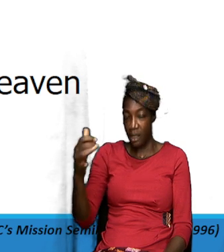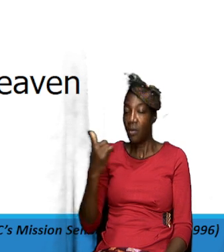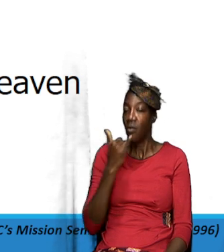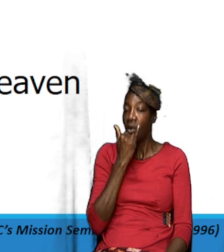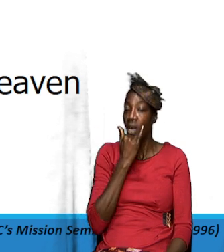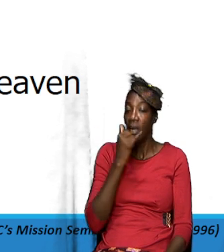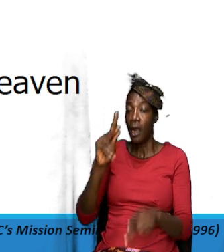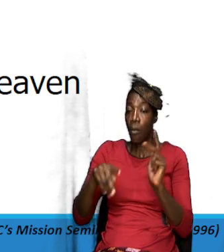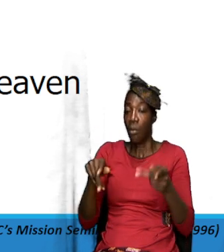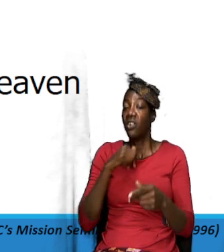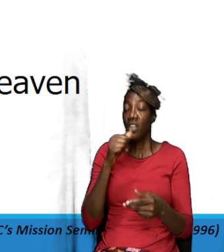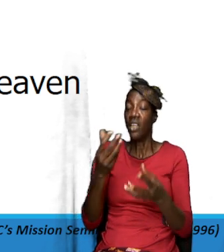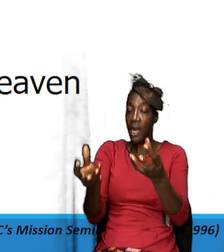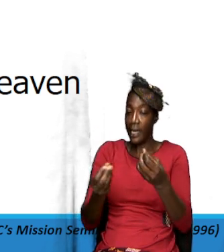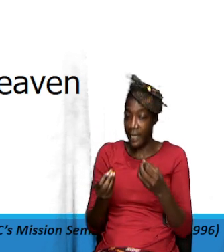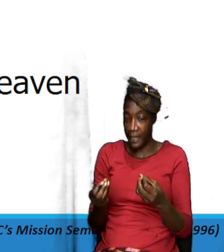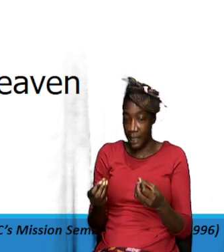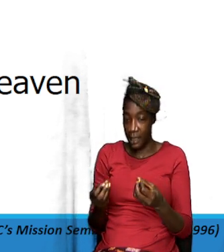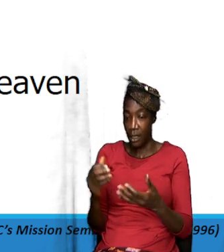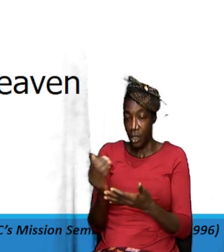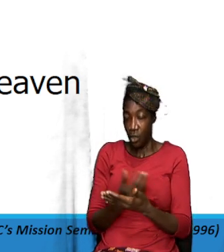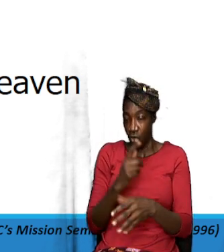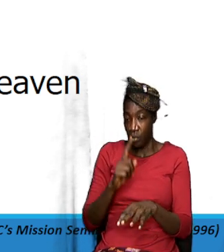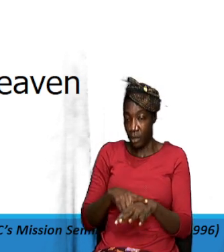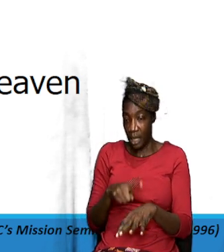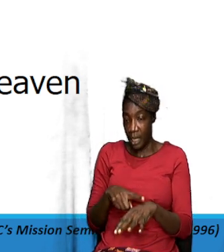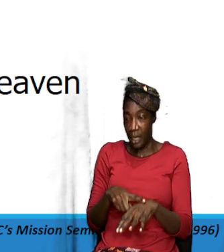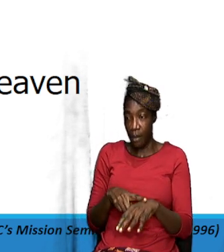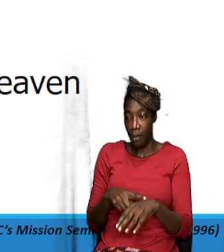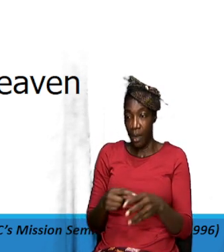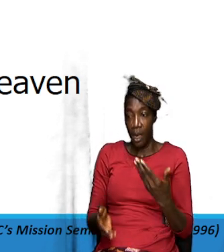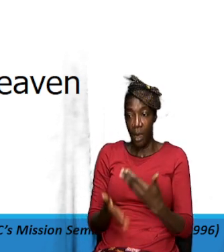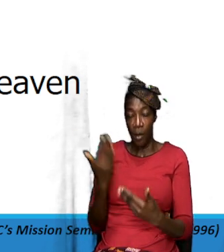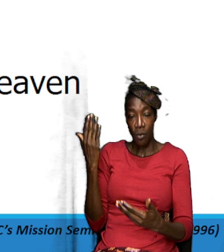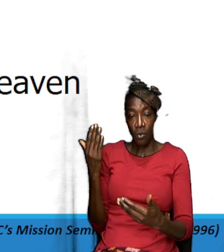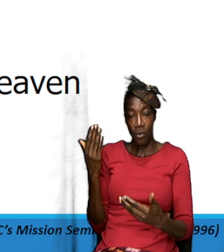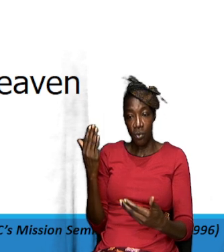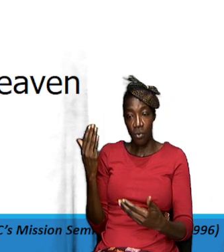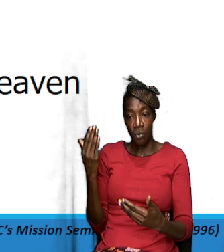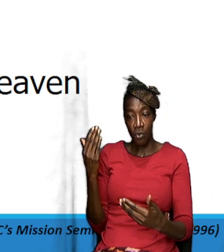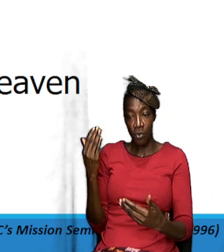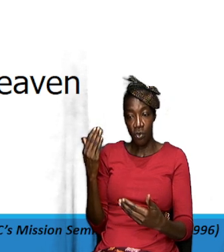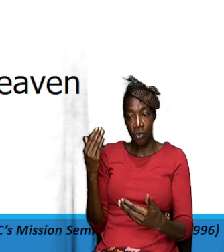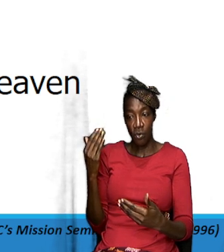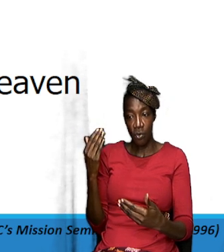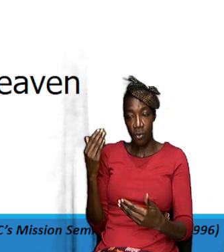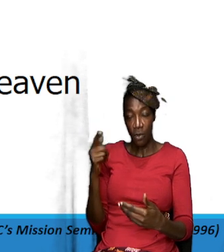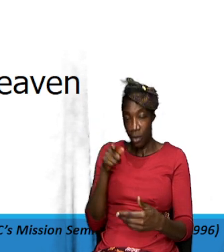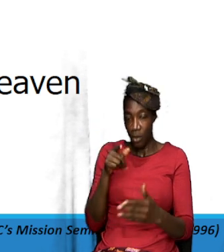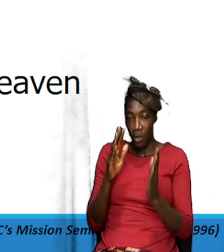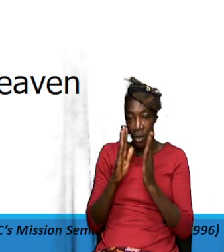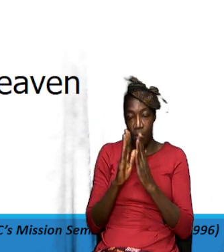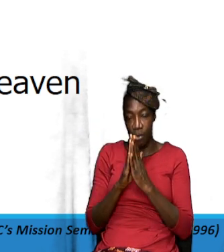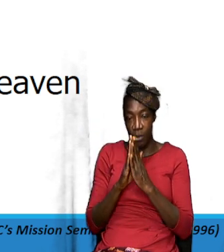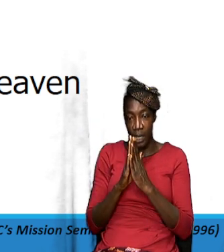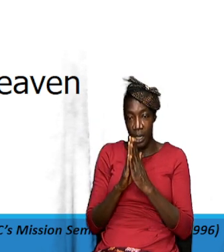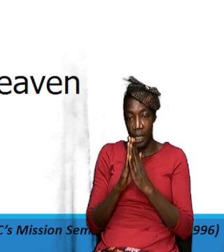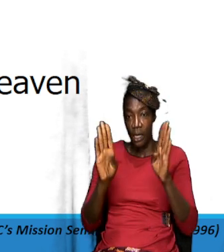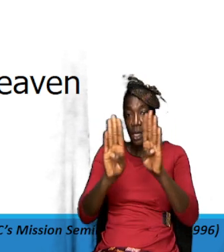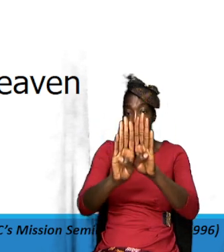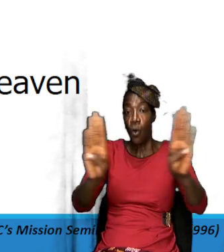you know sometimes and this is mostly in in when we are praying in public